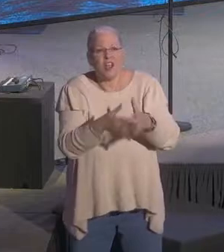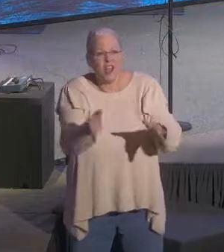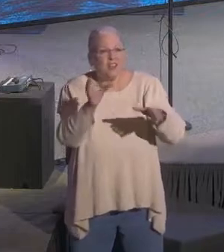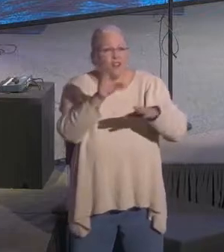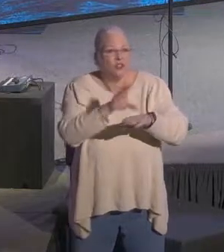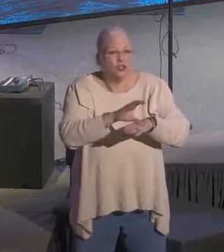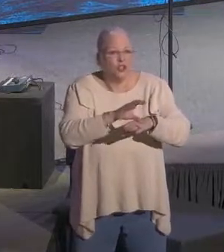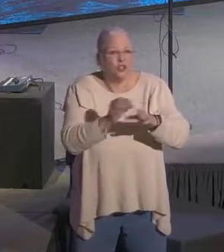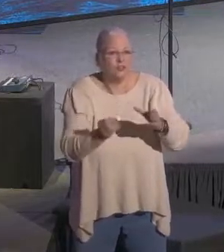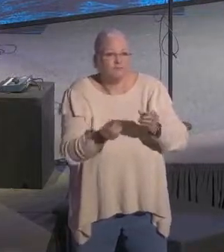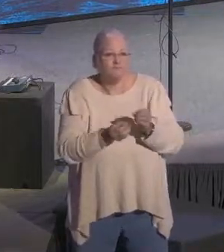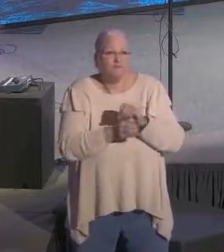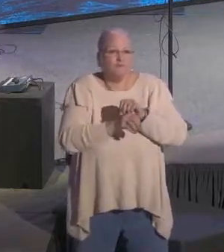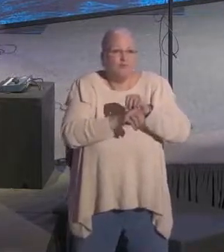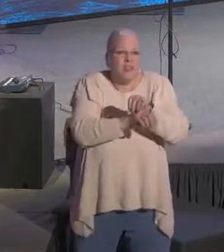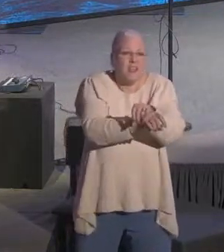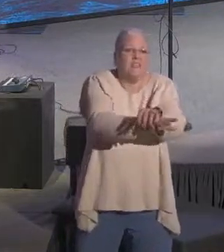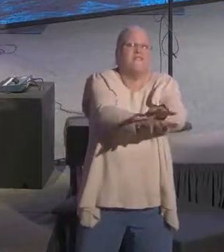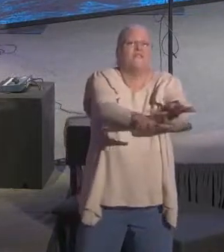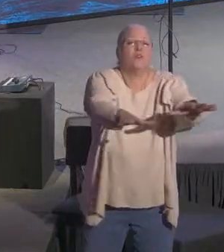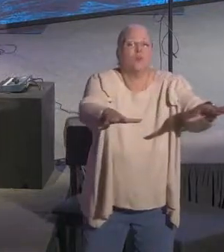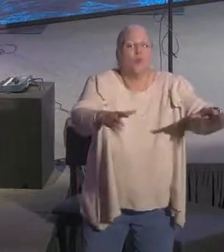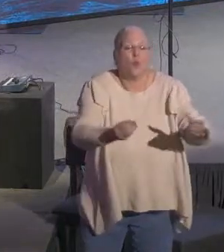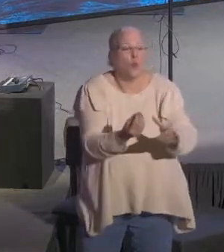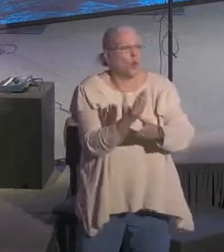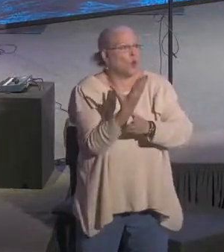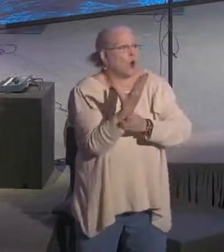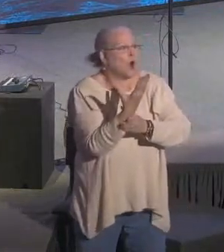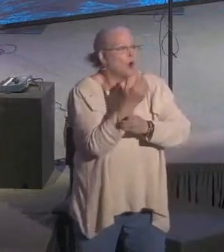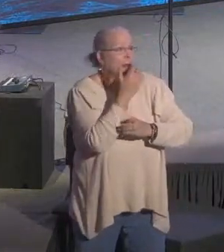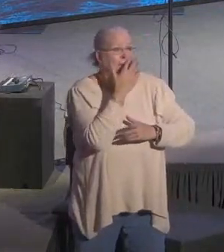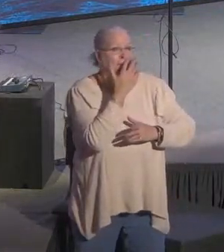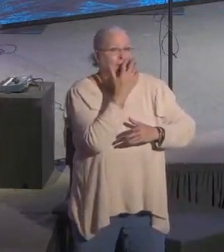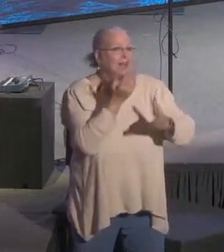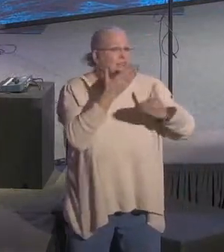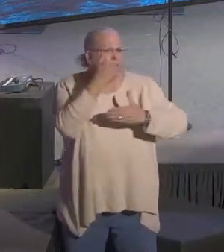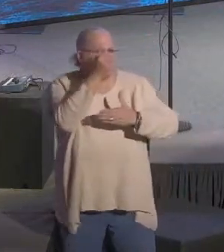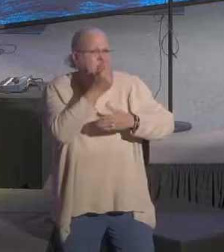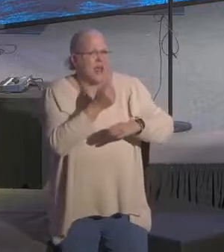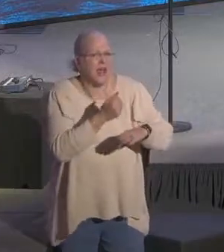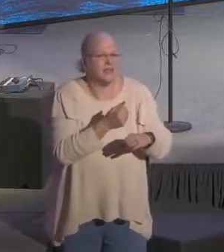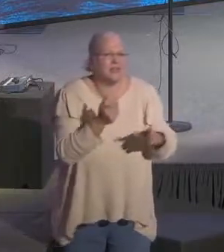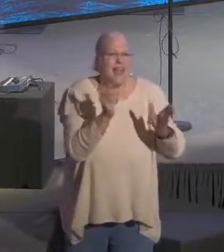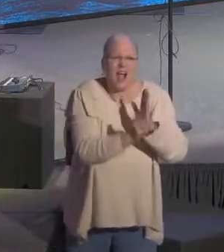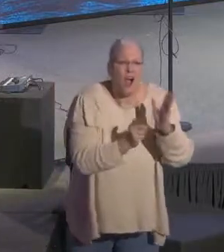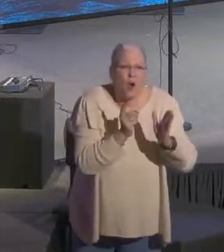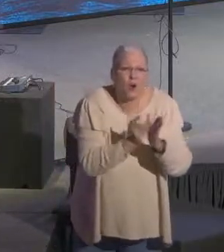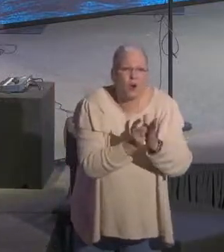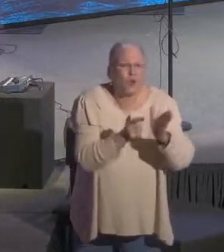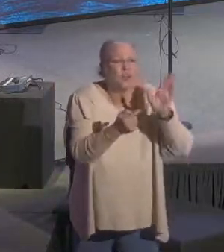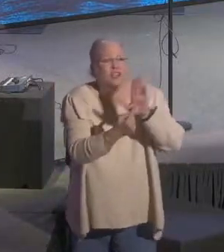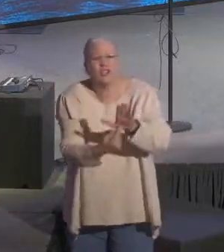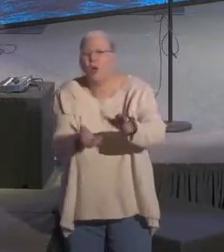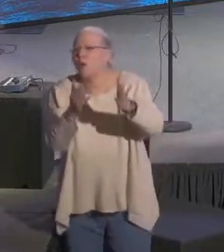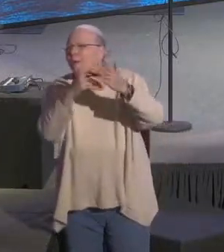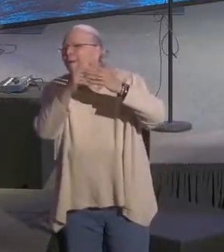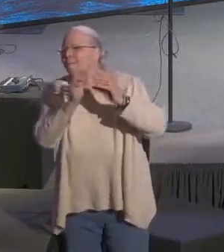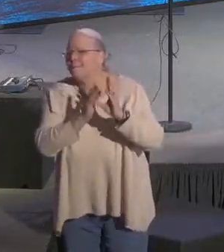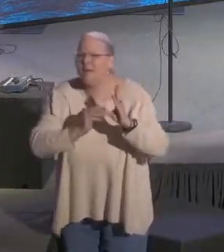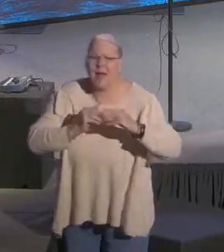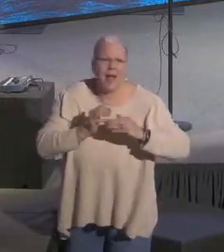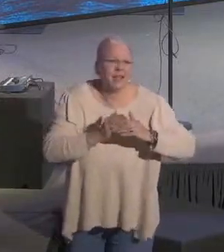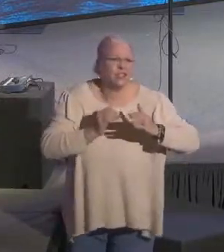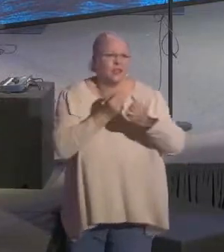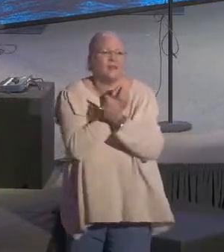was growing. So most ever. Like, this was our finest hour. We stepped out, we demonstrated compassion and